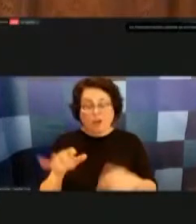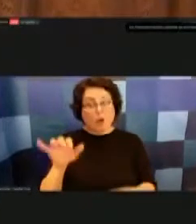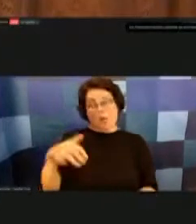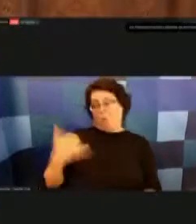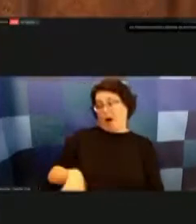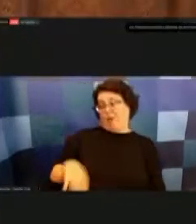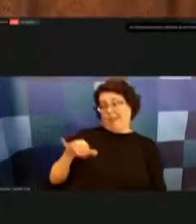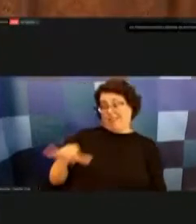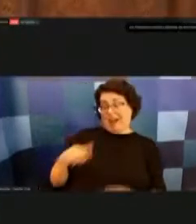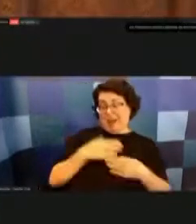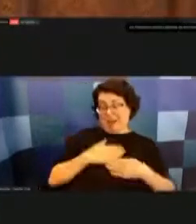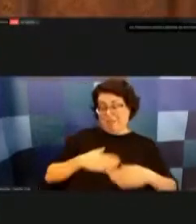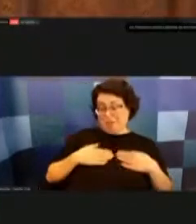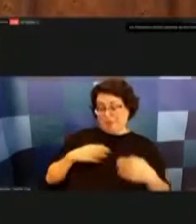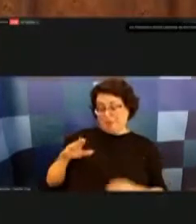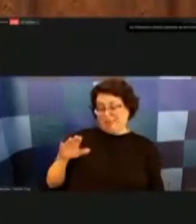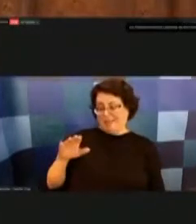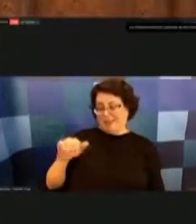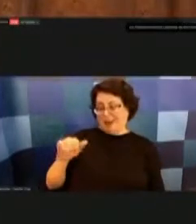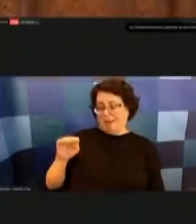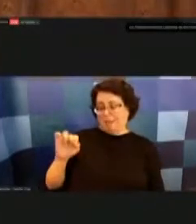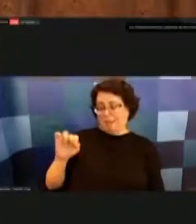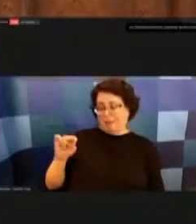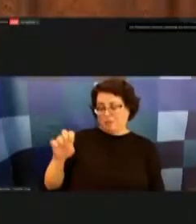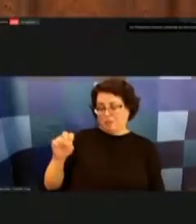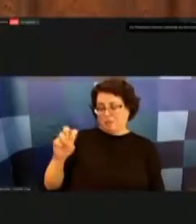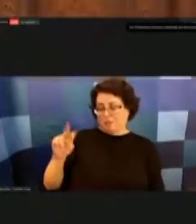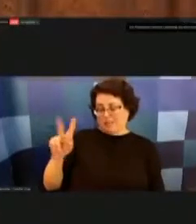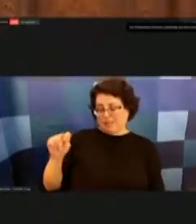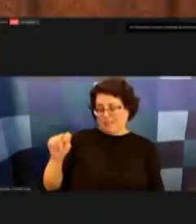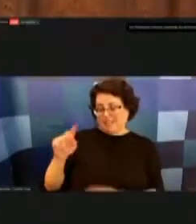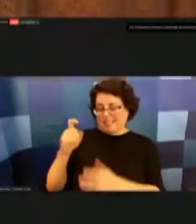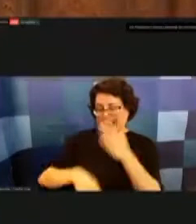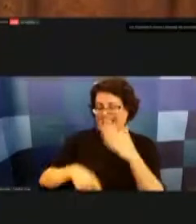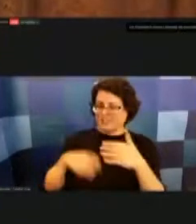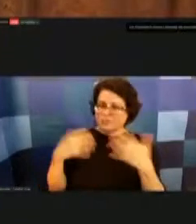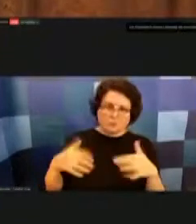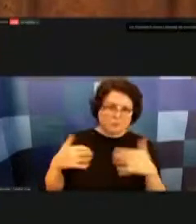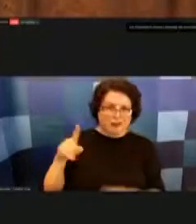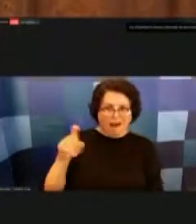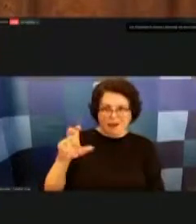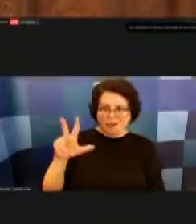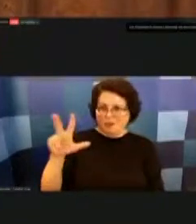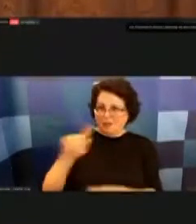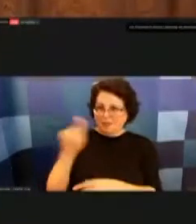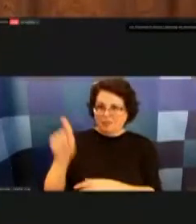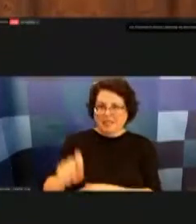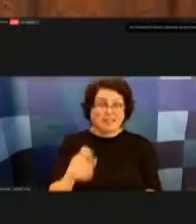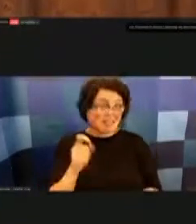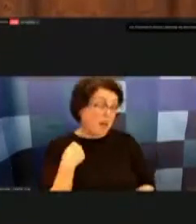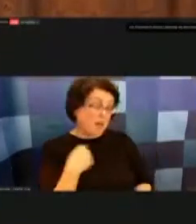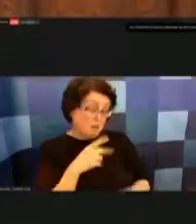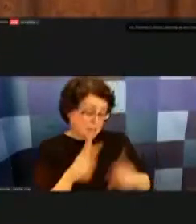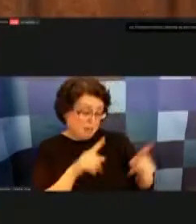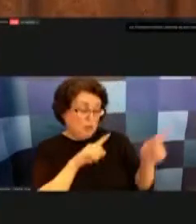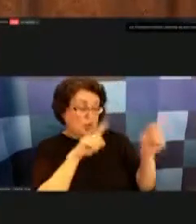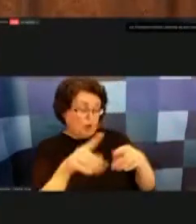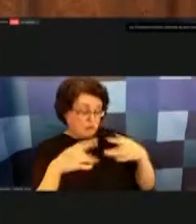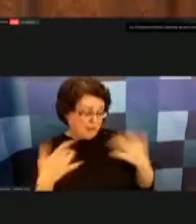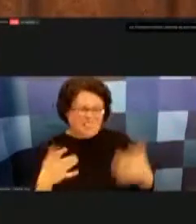oh that's interesting we are going to events again so then what were we at in 2019